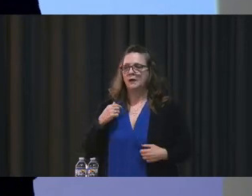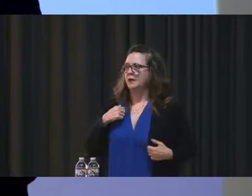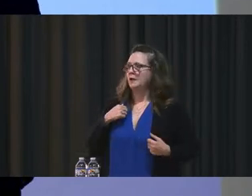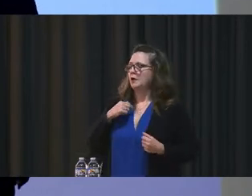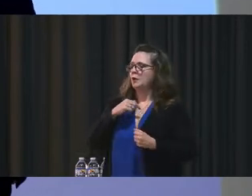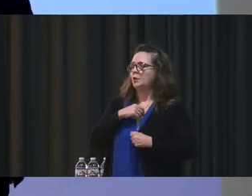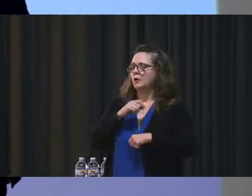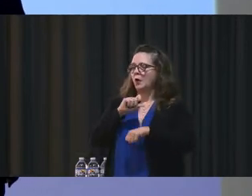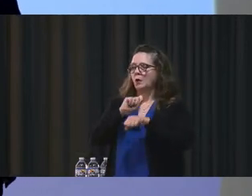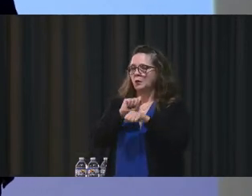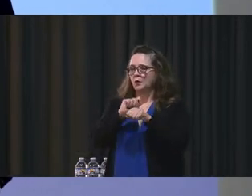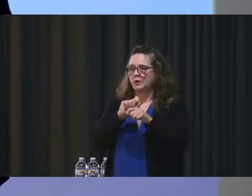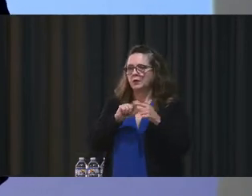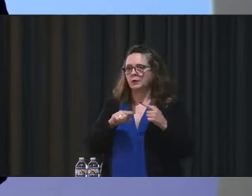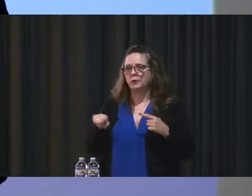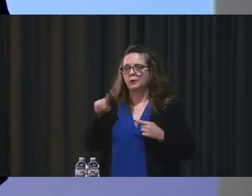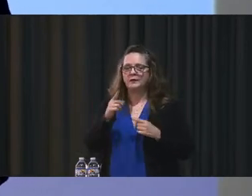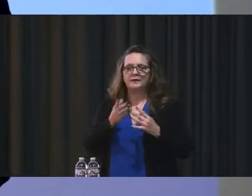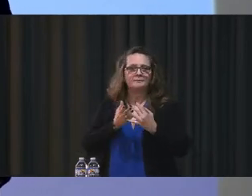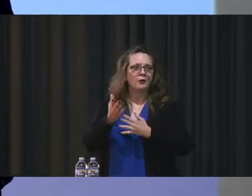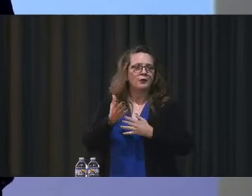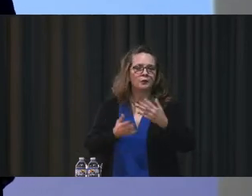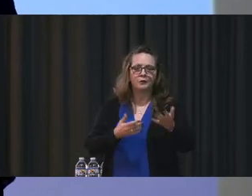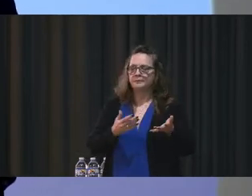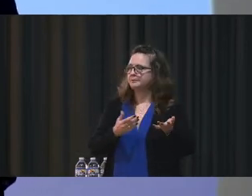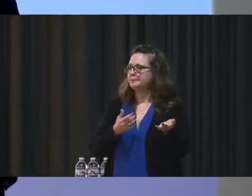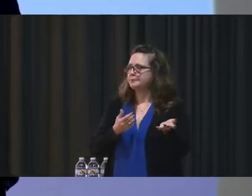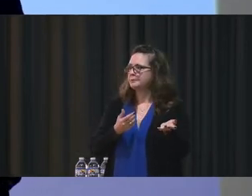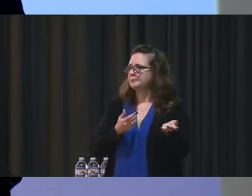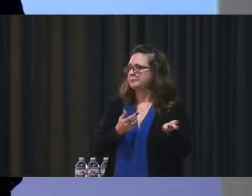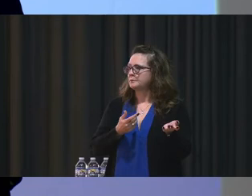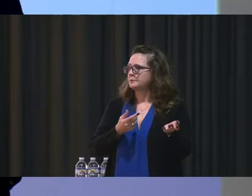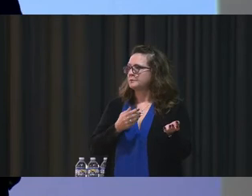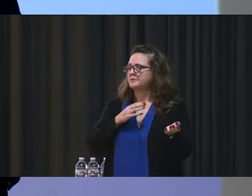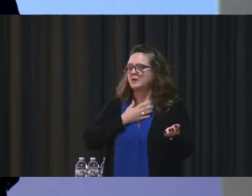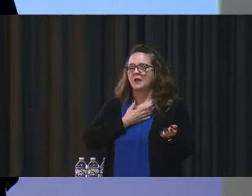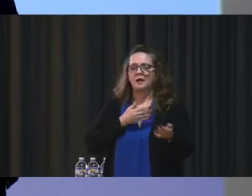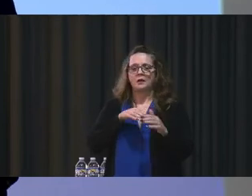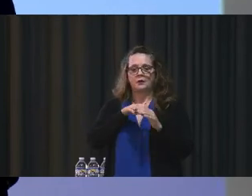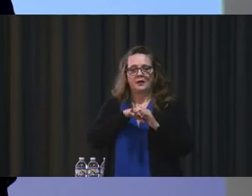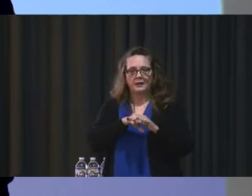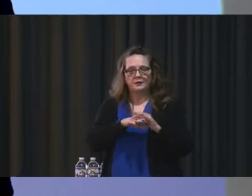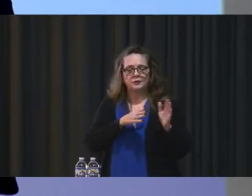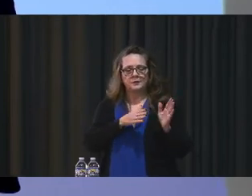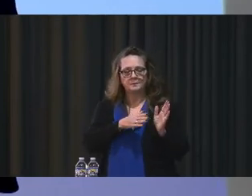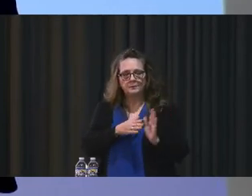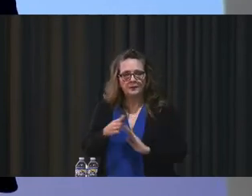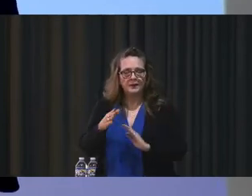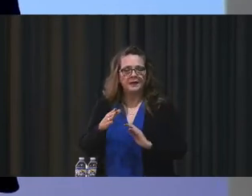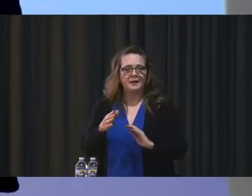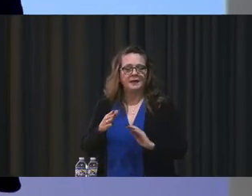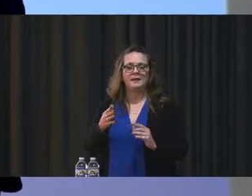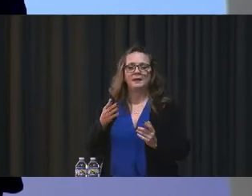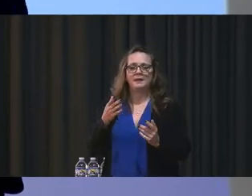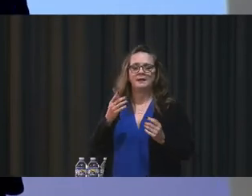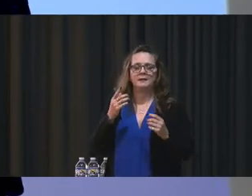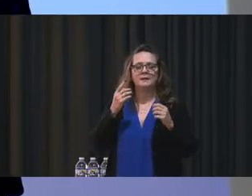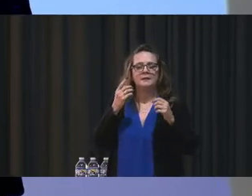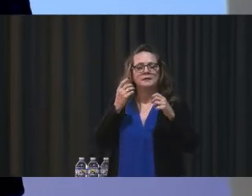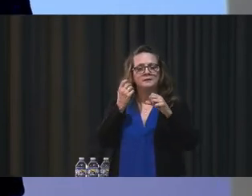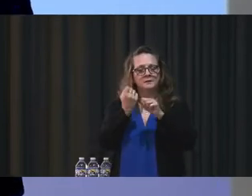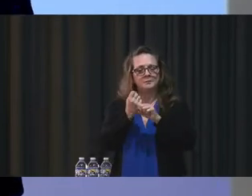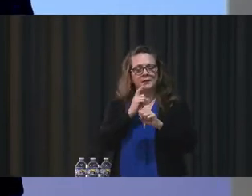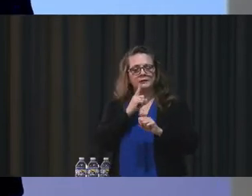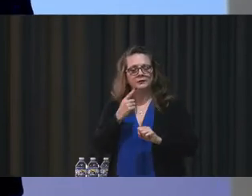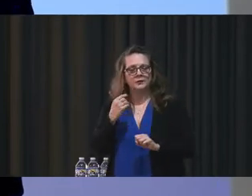P3, whether it's through our entry plan and our action in terms of making certain that we